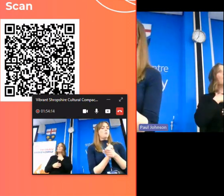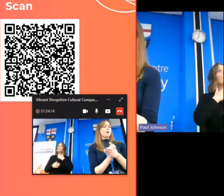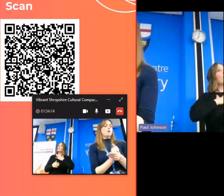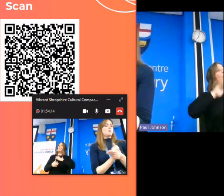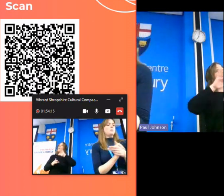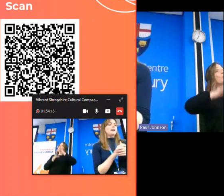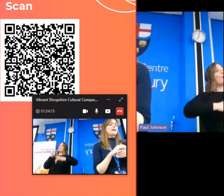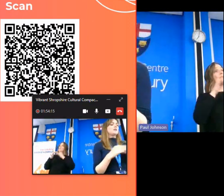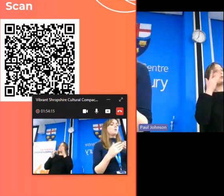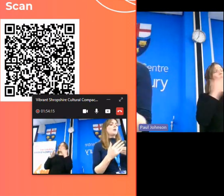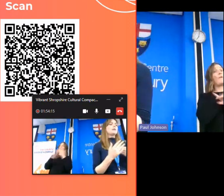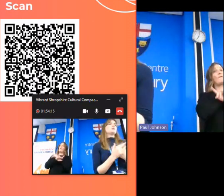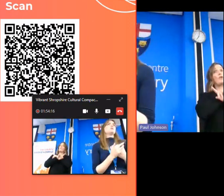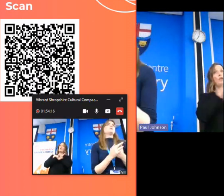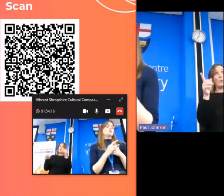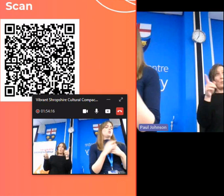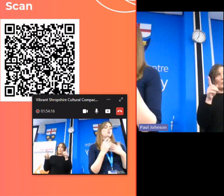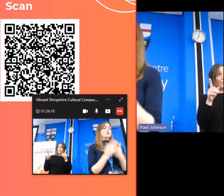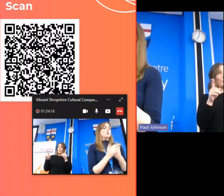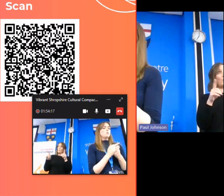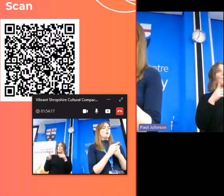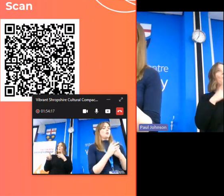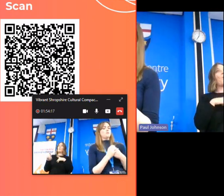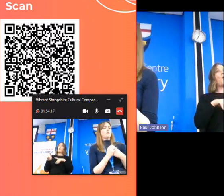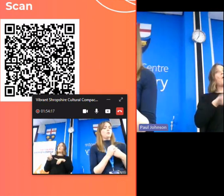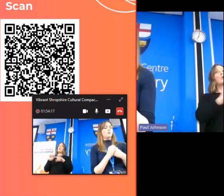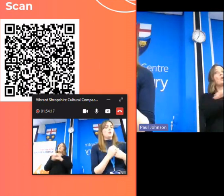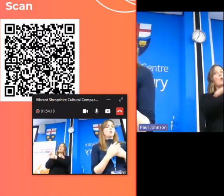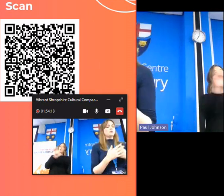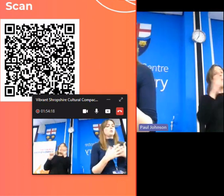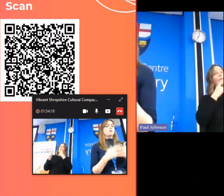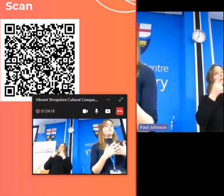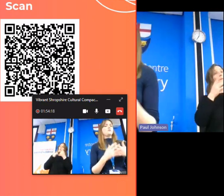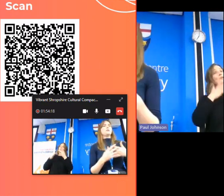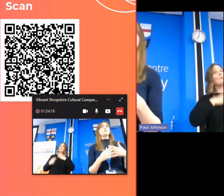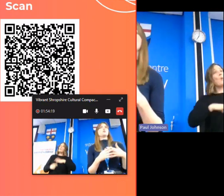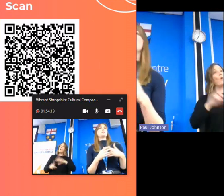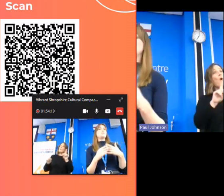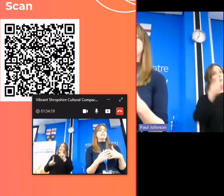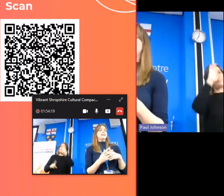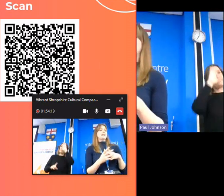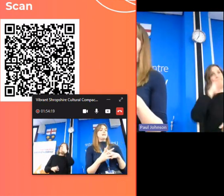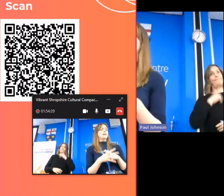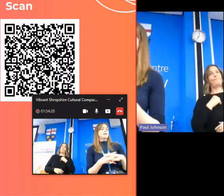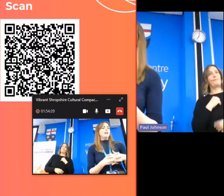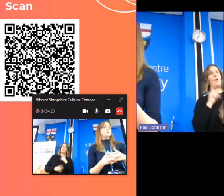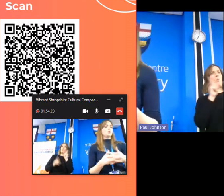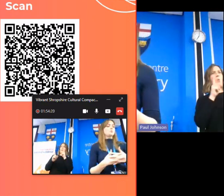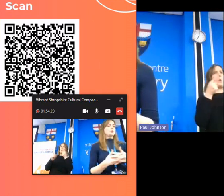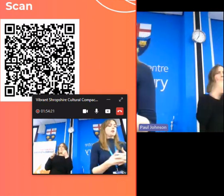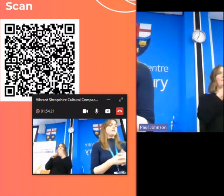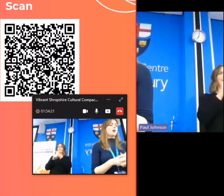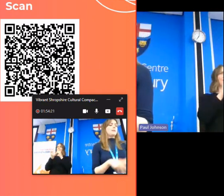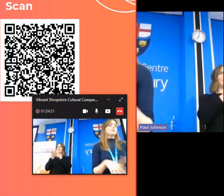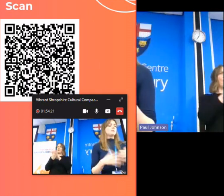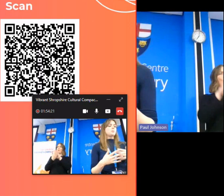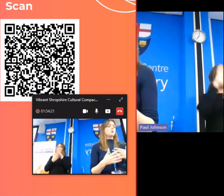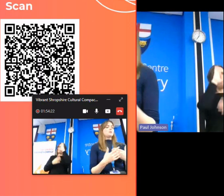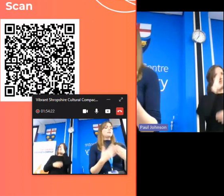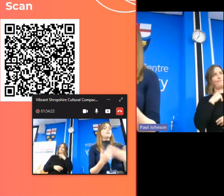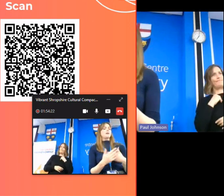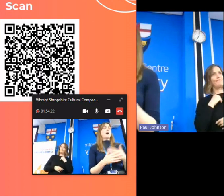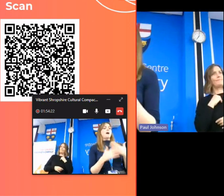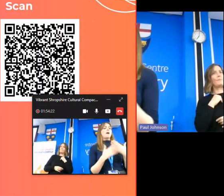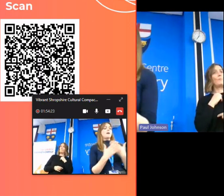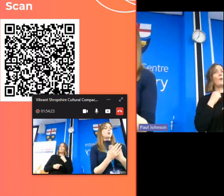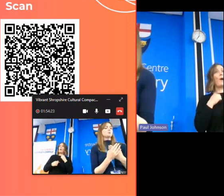work for you we'll be keen to know what industry information you are looking for or what support you feel the industry is missing in shropshire our aim is to